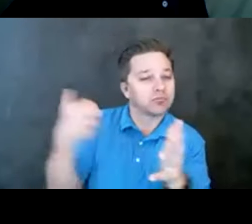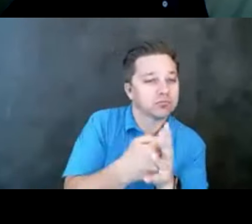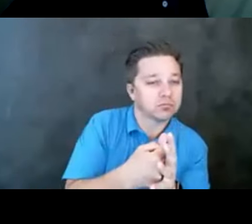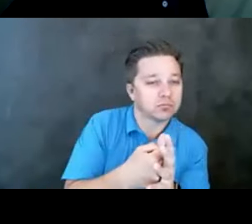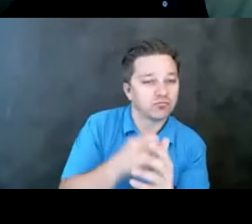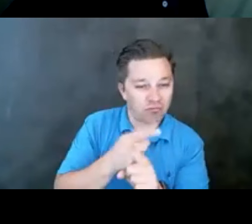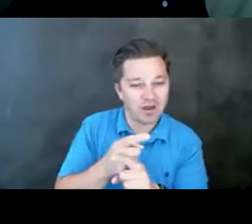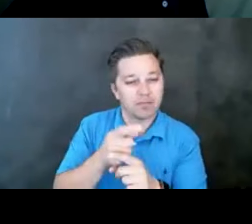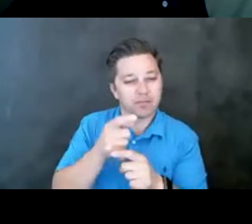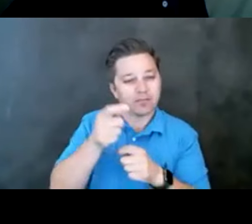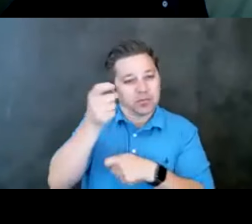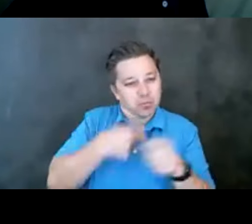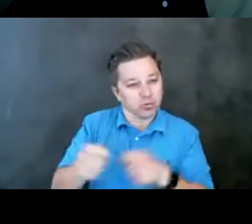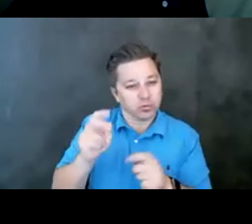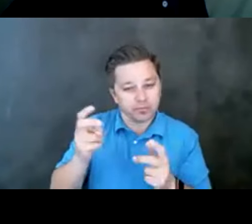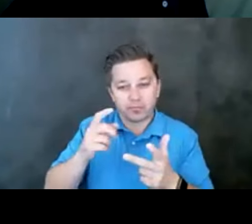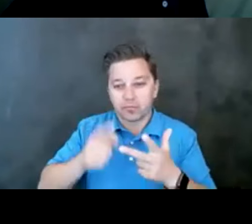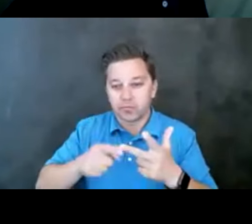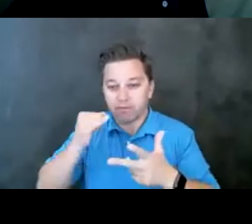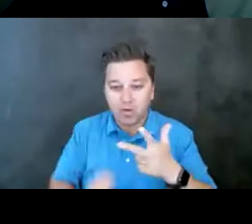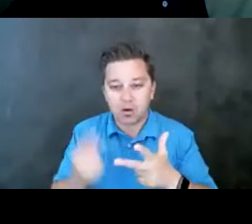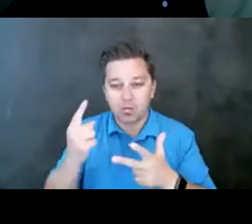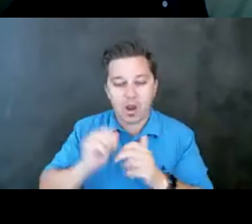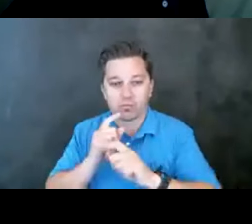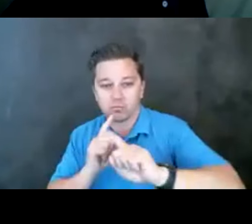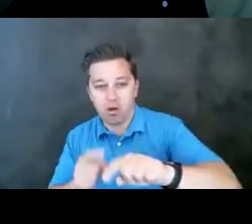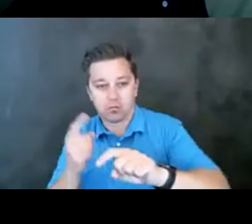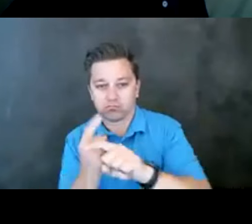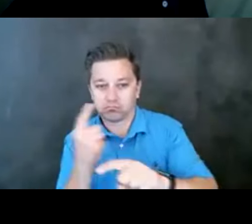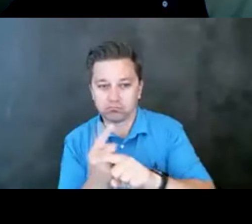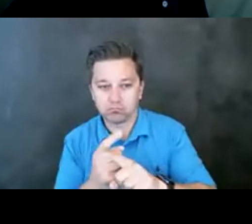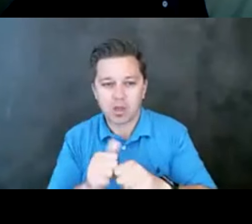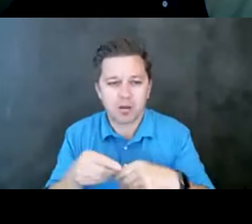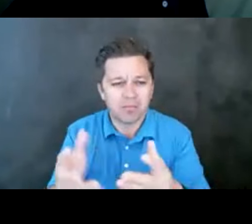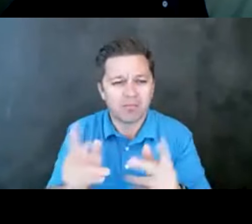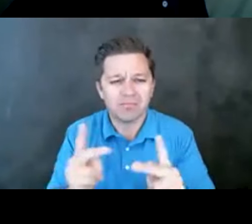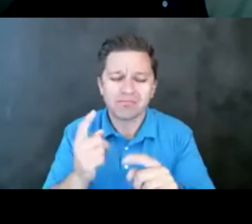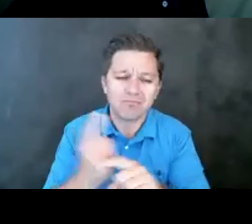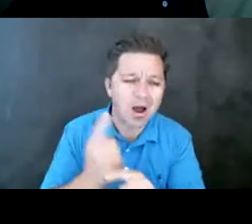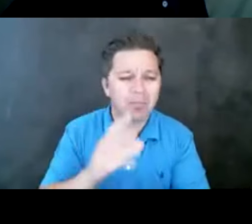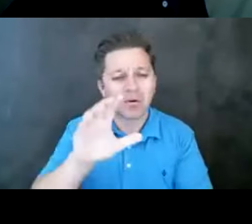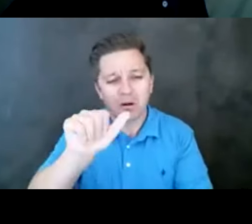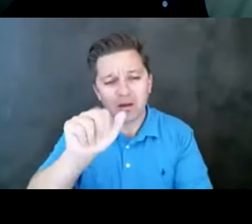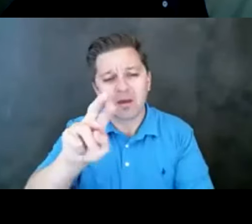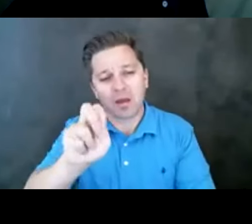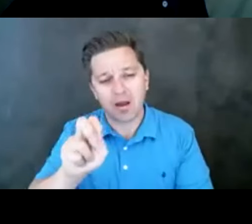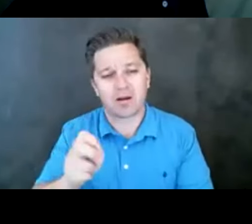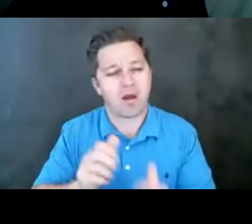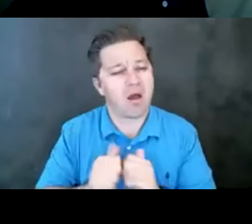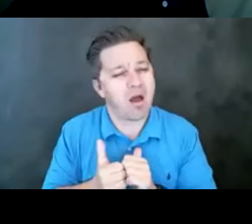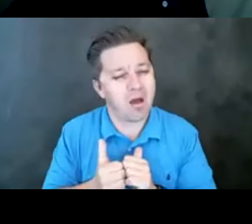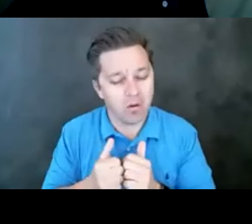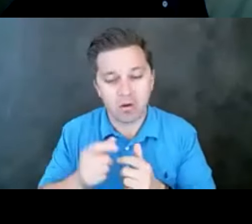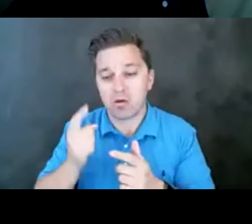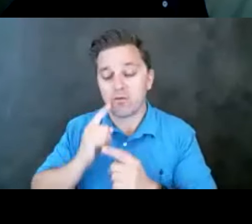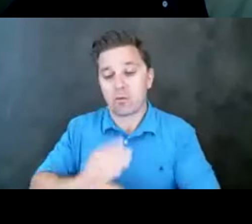And then that final area is how do we respond effectively? How do we get people to proper care? And when it comes to suicide prevention,